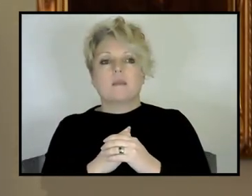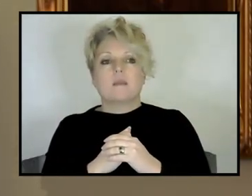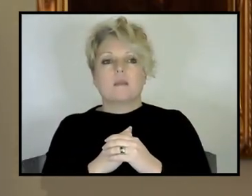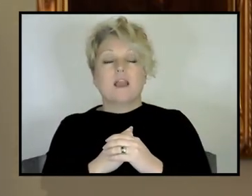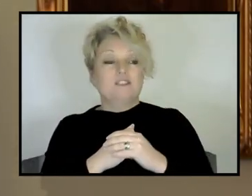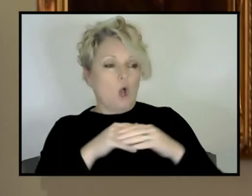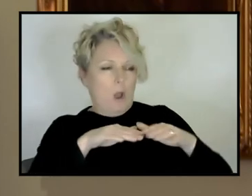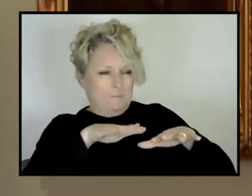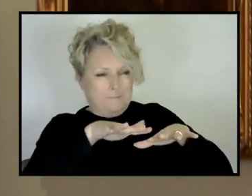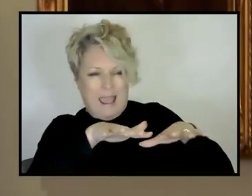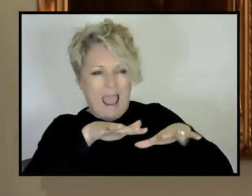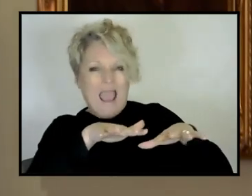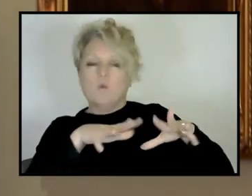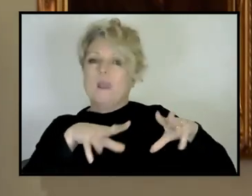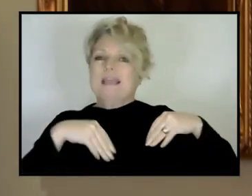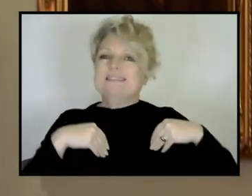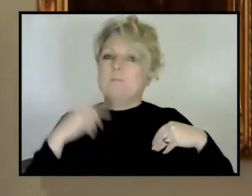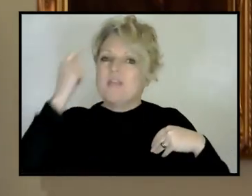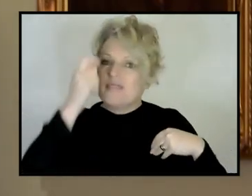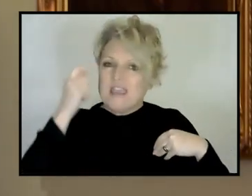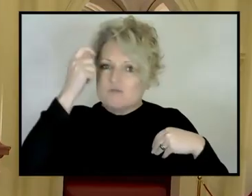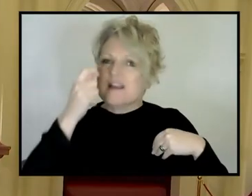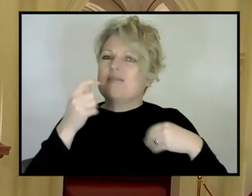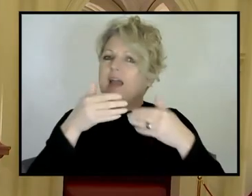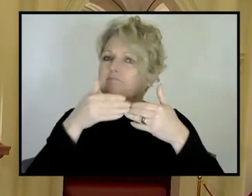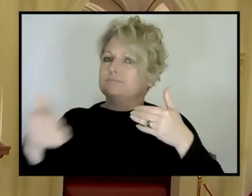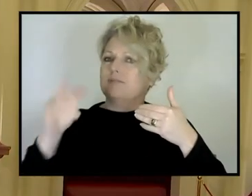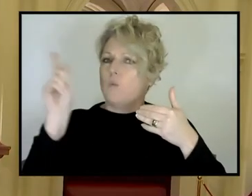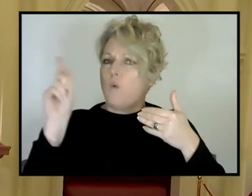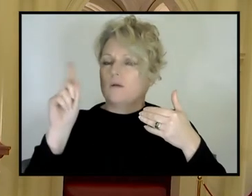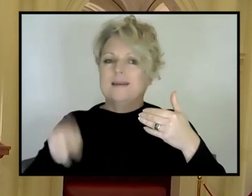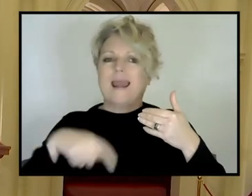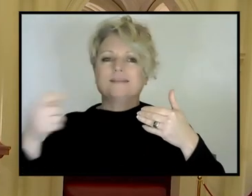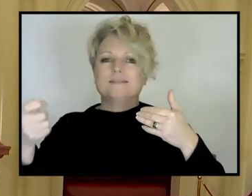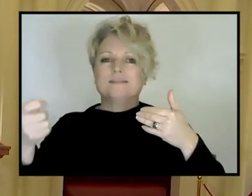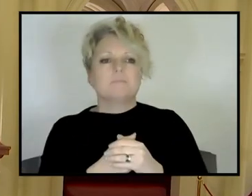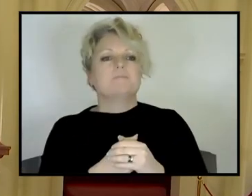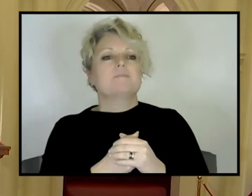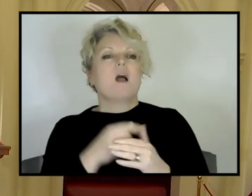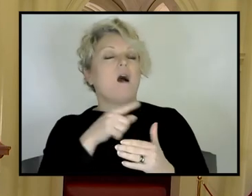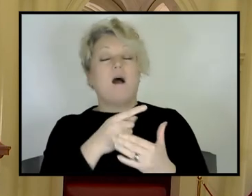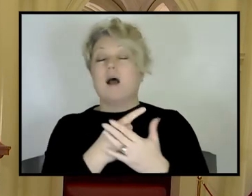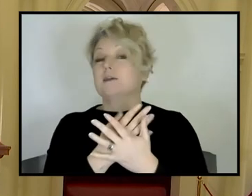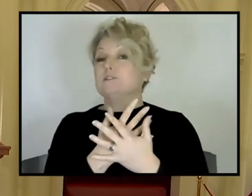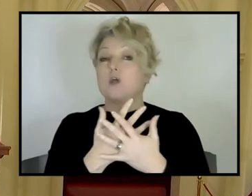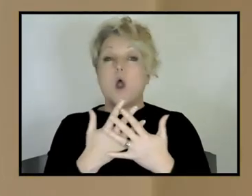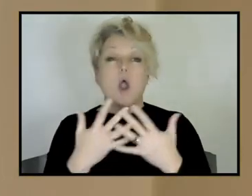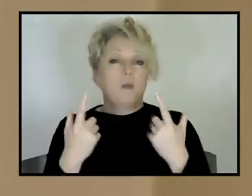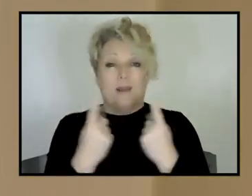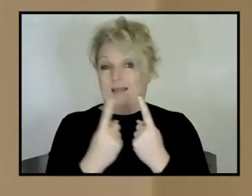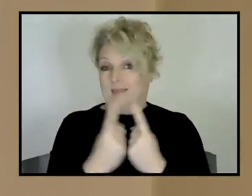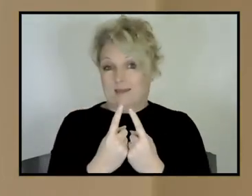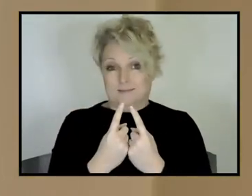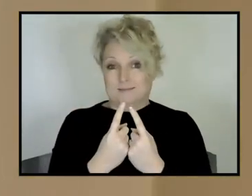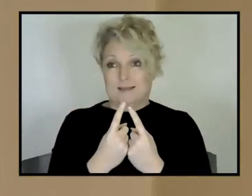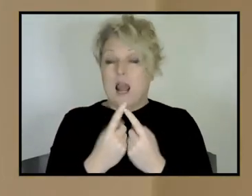plate tectonic revolution? Sandra? Um, so, so many things really, in terms of what Pete was saying before about where we find